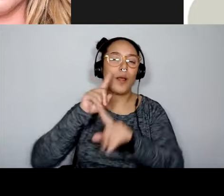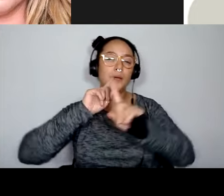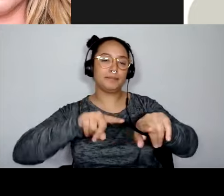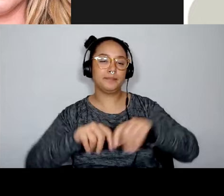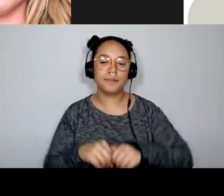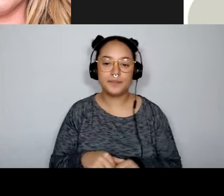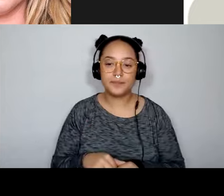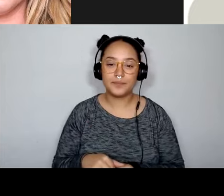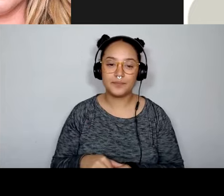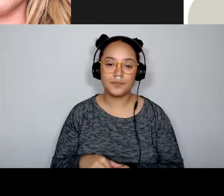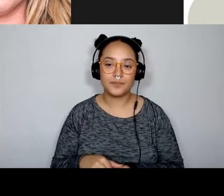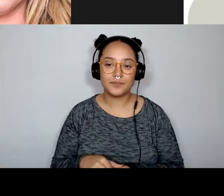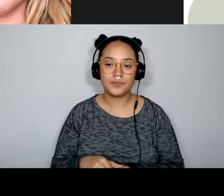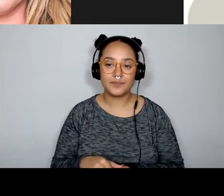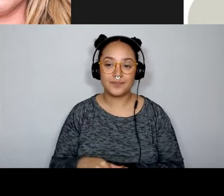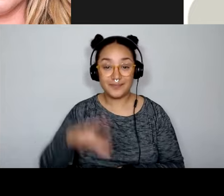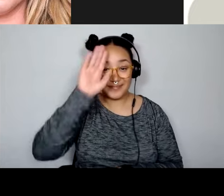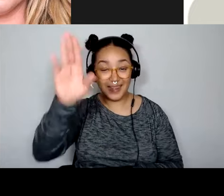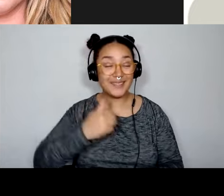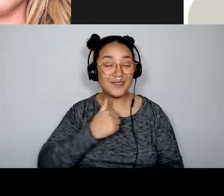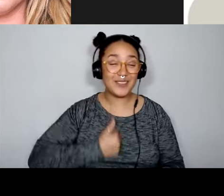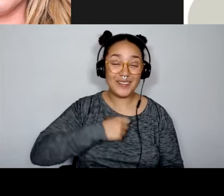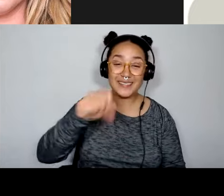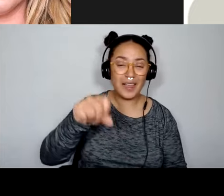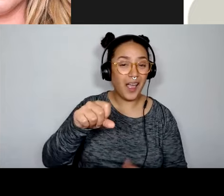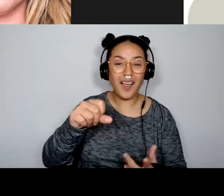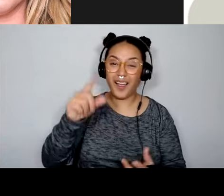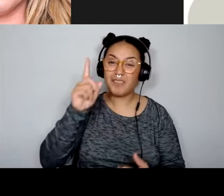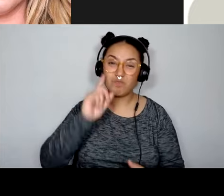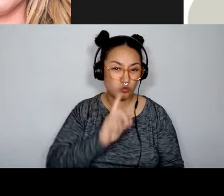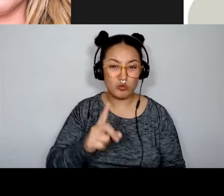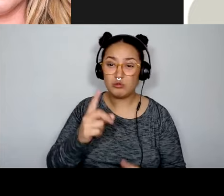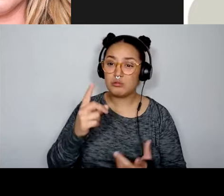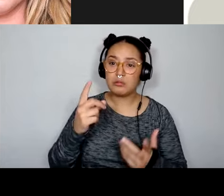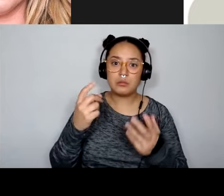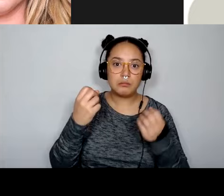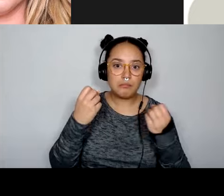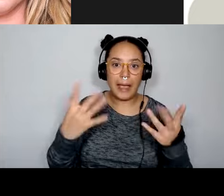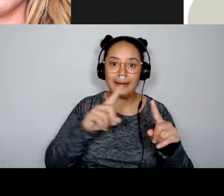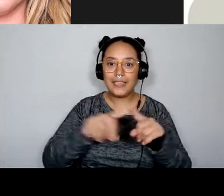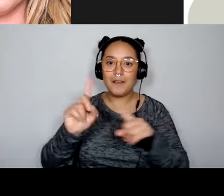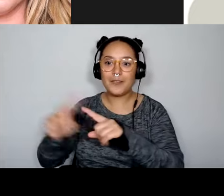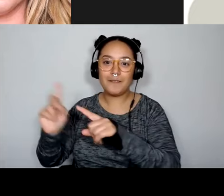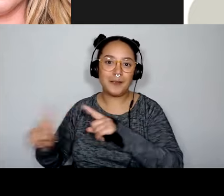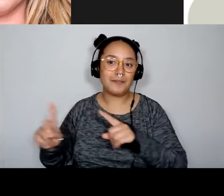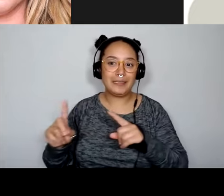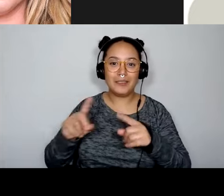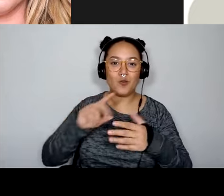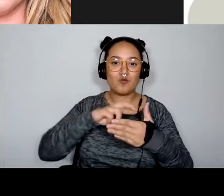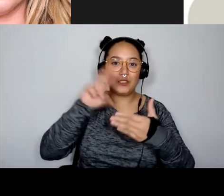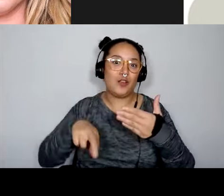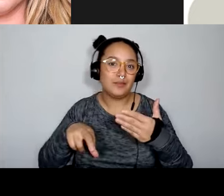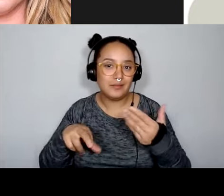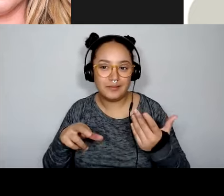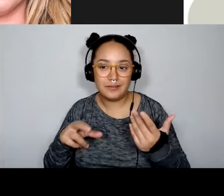Hi. Uh, sorry. Yeah. absolutely. There, there are all kinds of outputs for this. So my, uh, some students